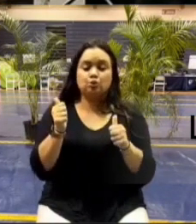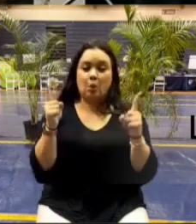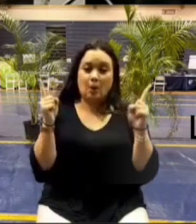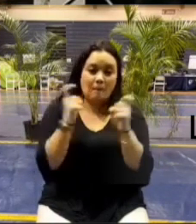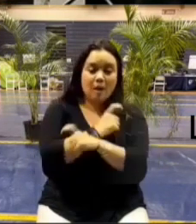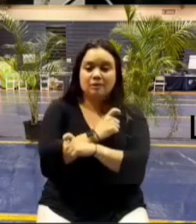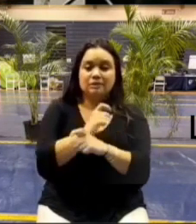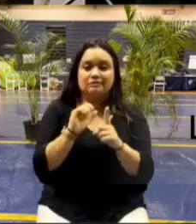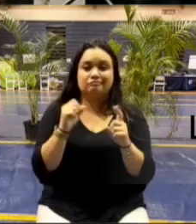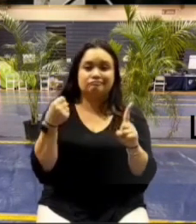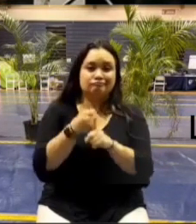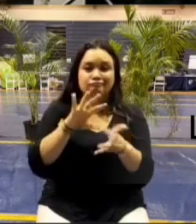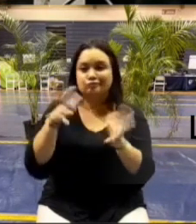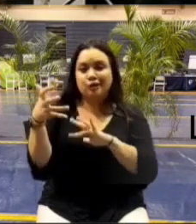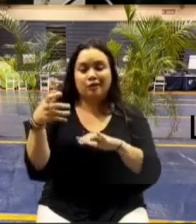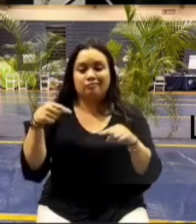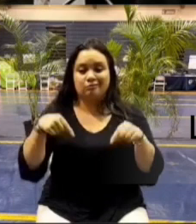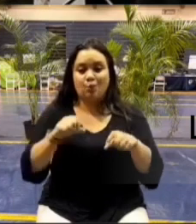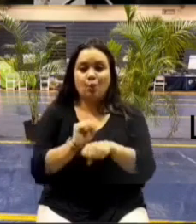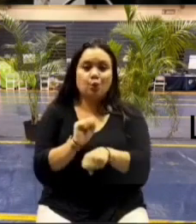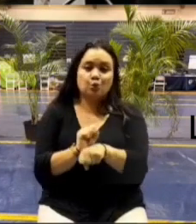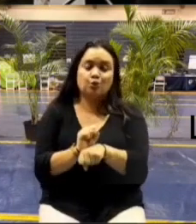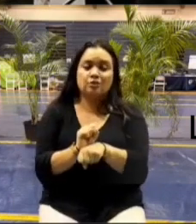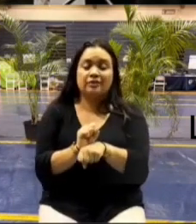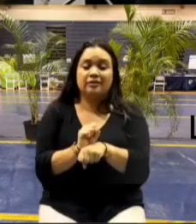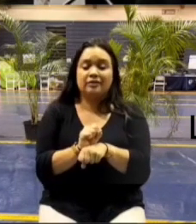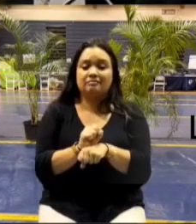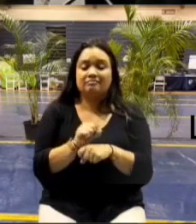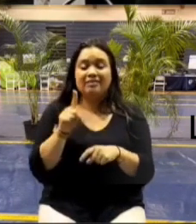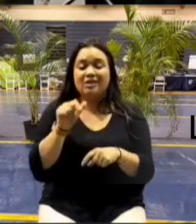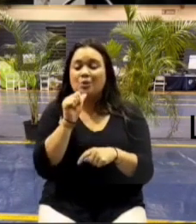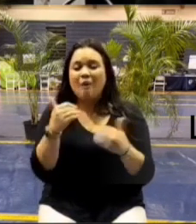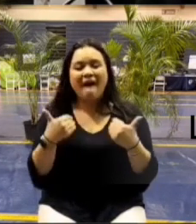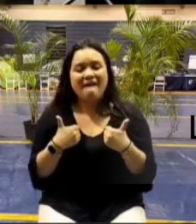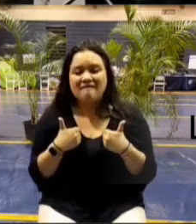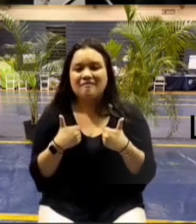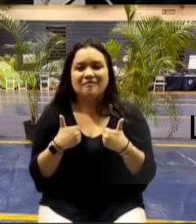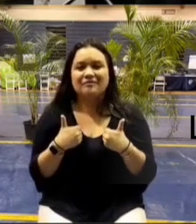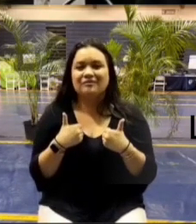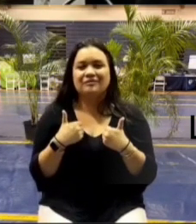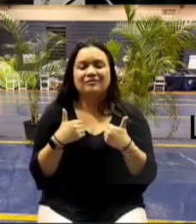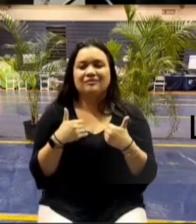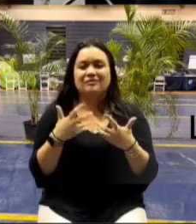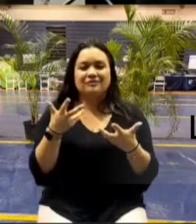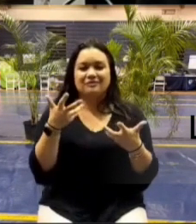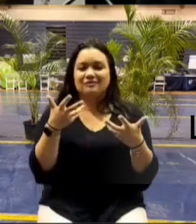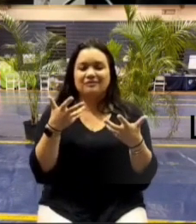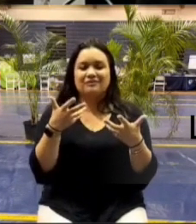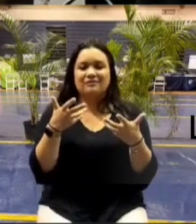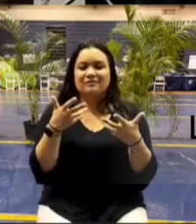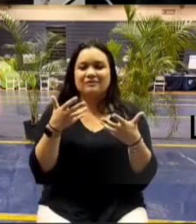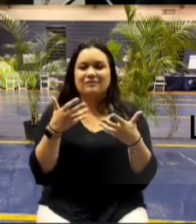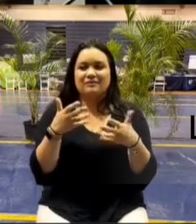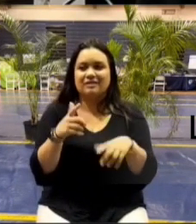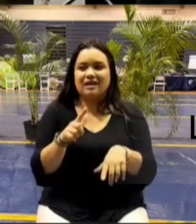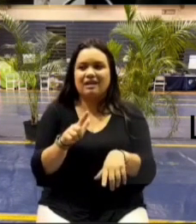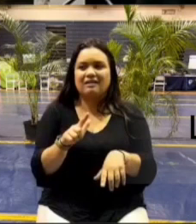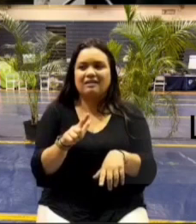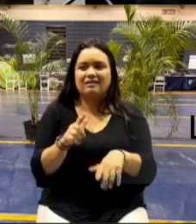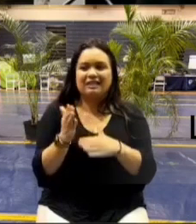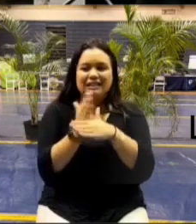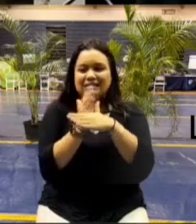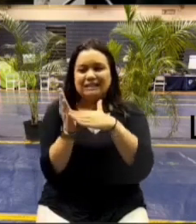disaster that they've ever worked they don't have a gauge of how long to keep people in hotels